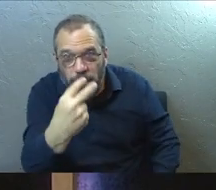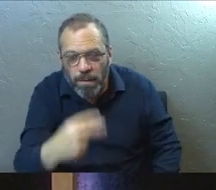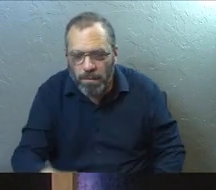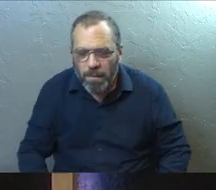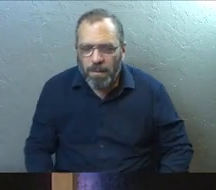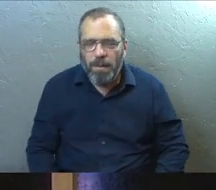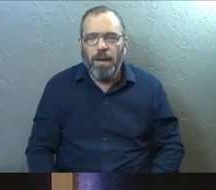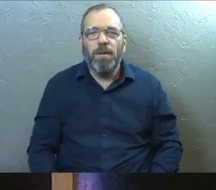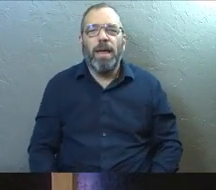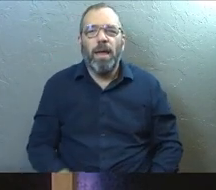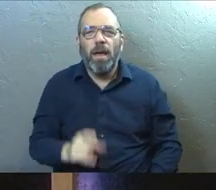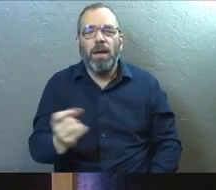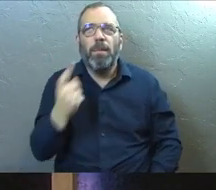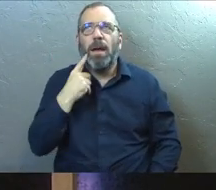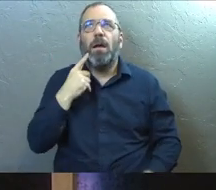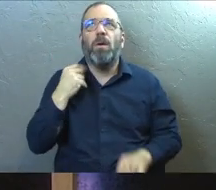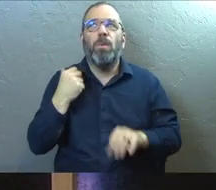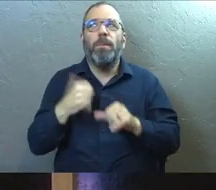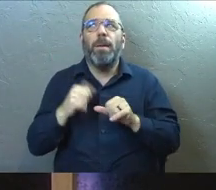But you need to go back and remember.